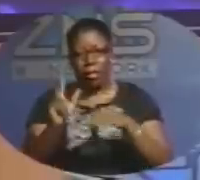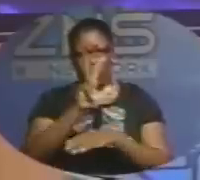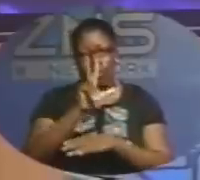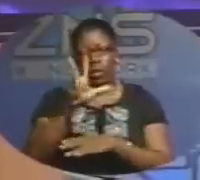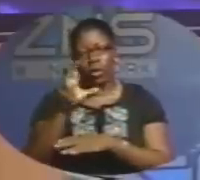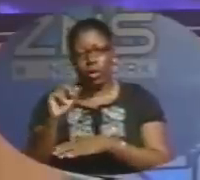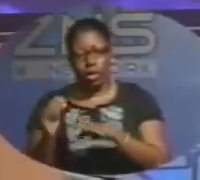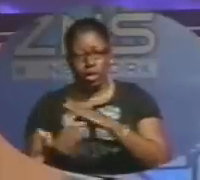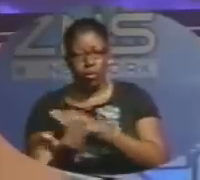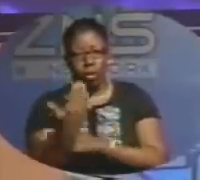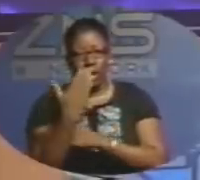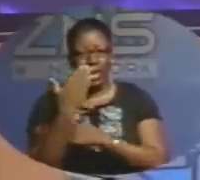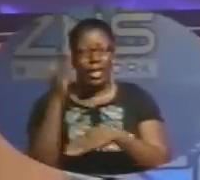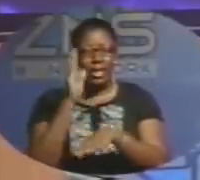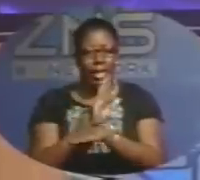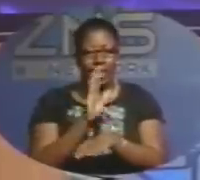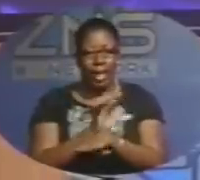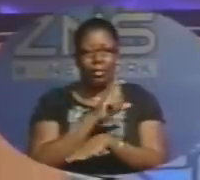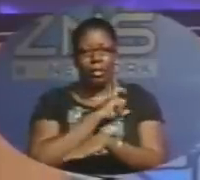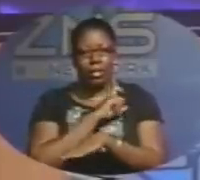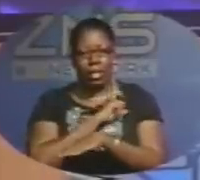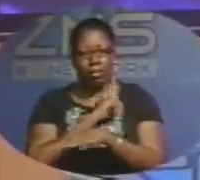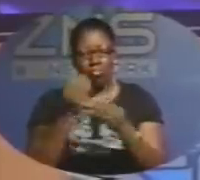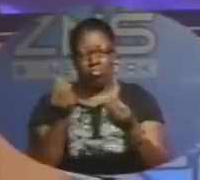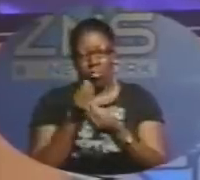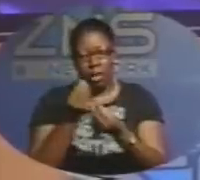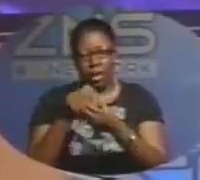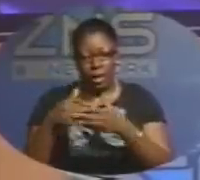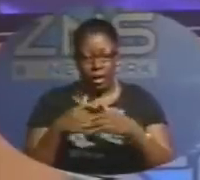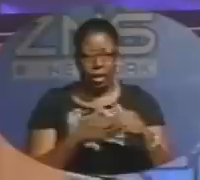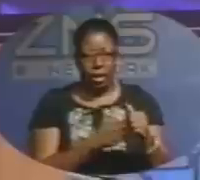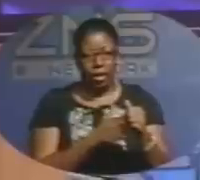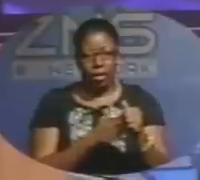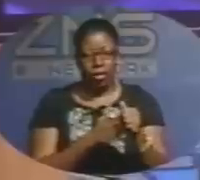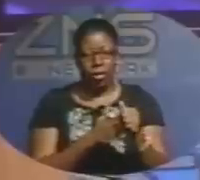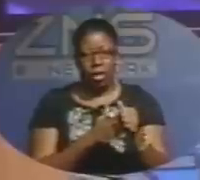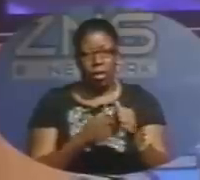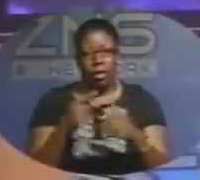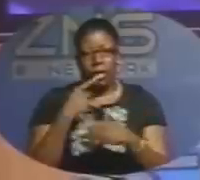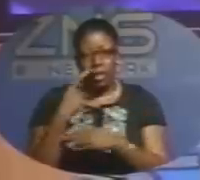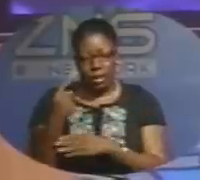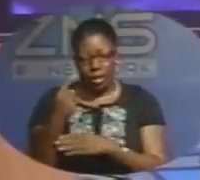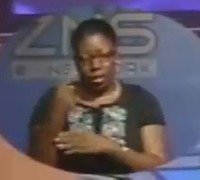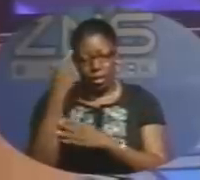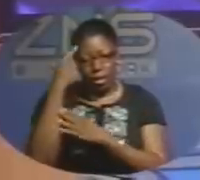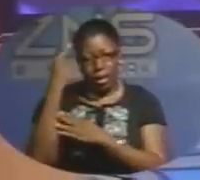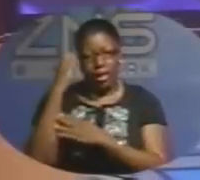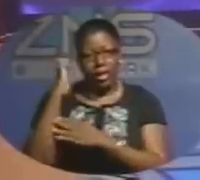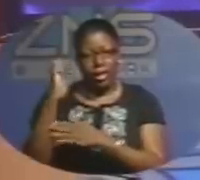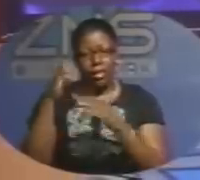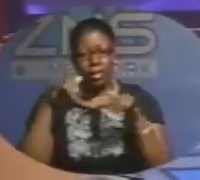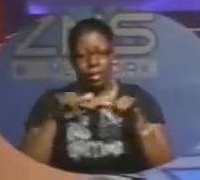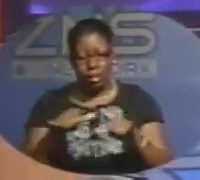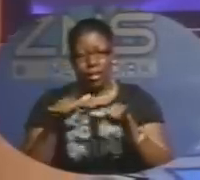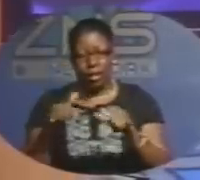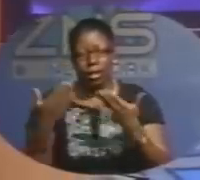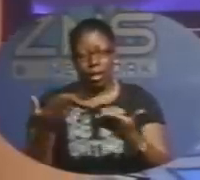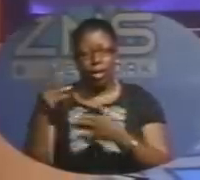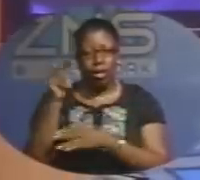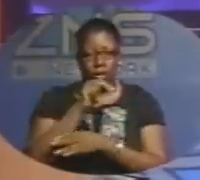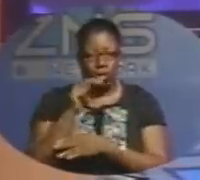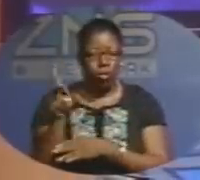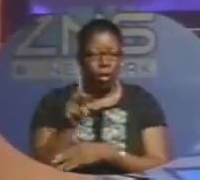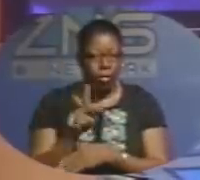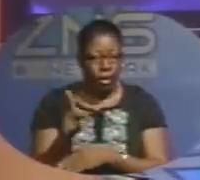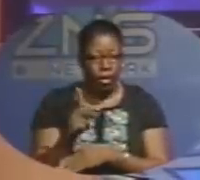morning. Tonight, police say there are no significant leads but that they believe DeFriend is still in New Providence. Now, DeFriend is a suspect